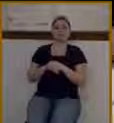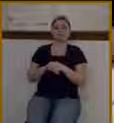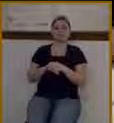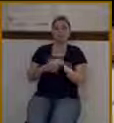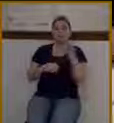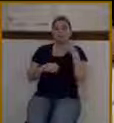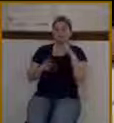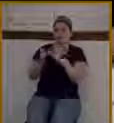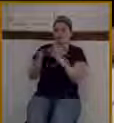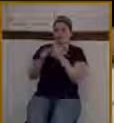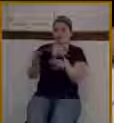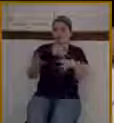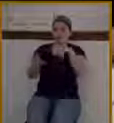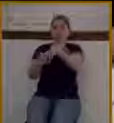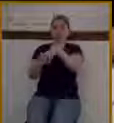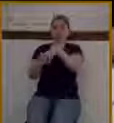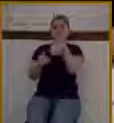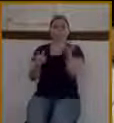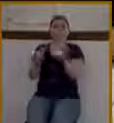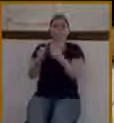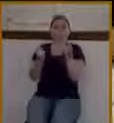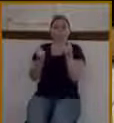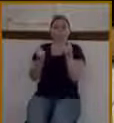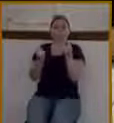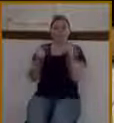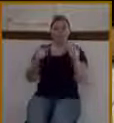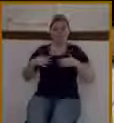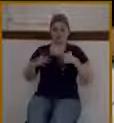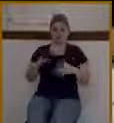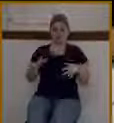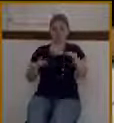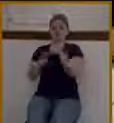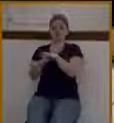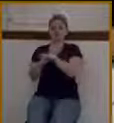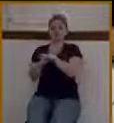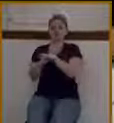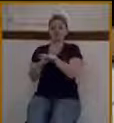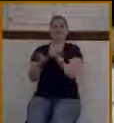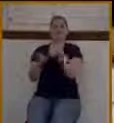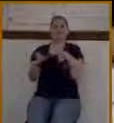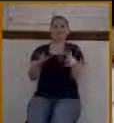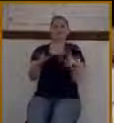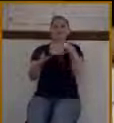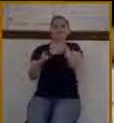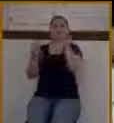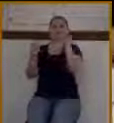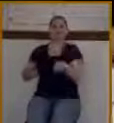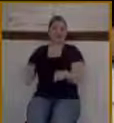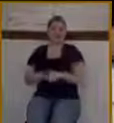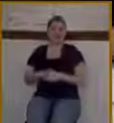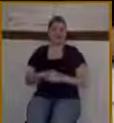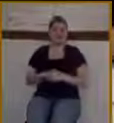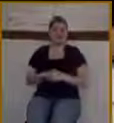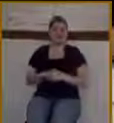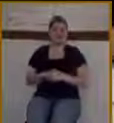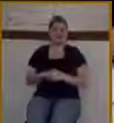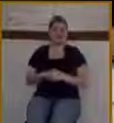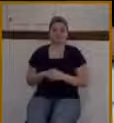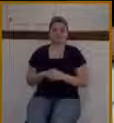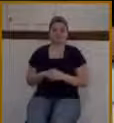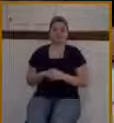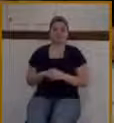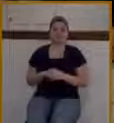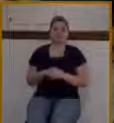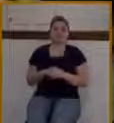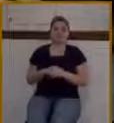colt. It doesn't look like much, but this event reveals him as the divine creator who has control over all of creation. This unbroken